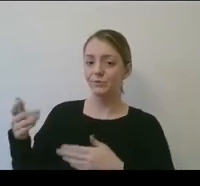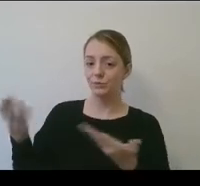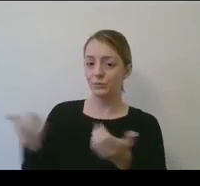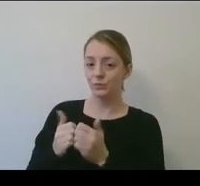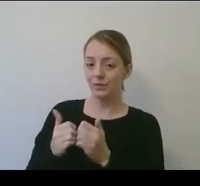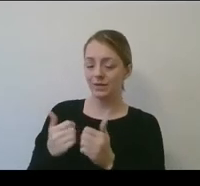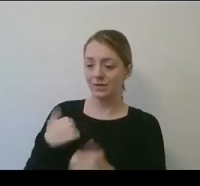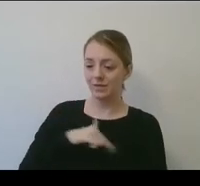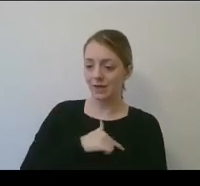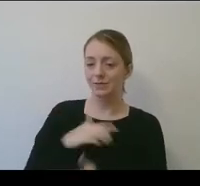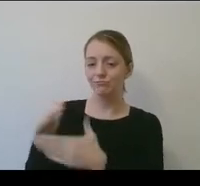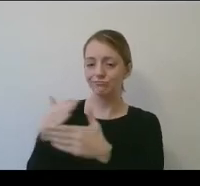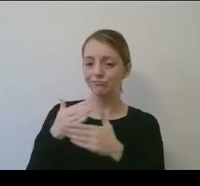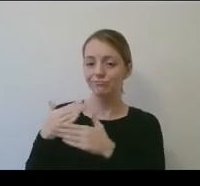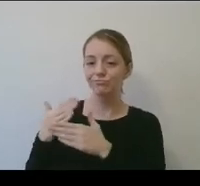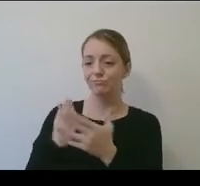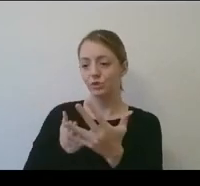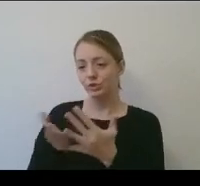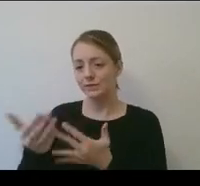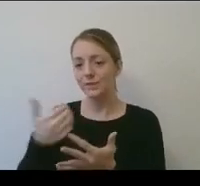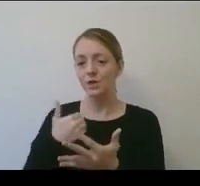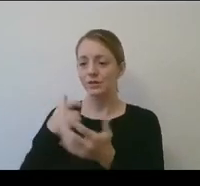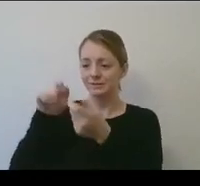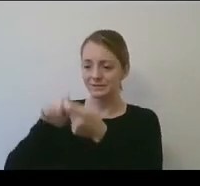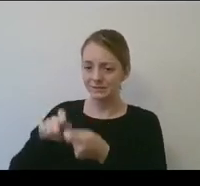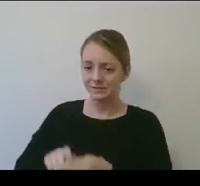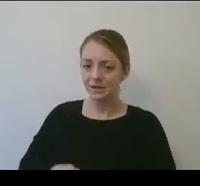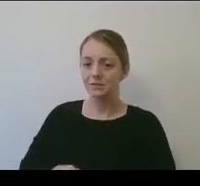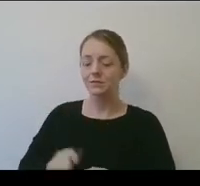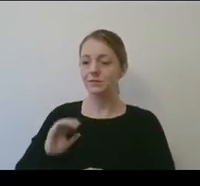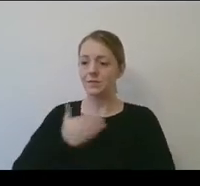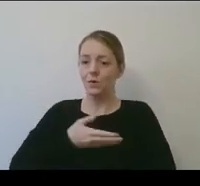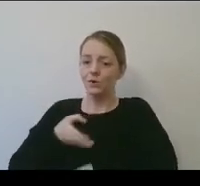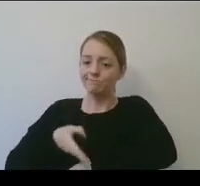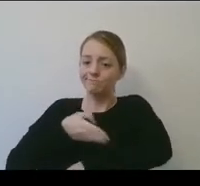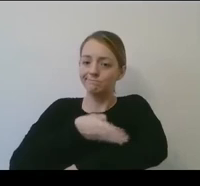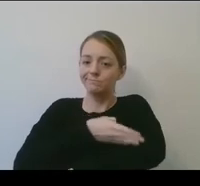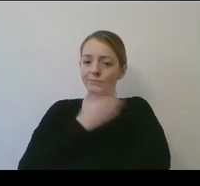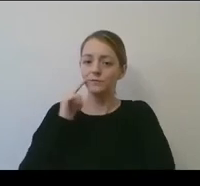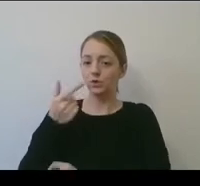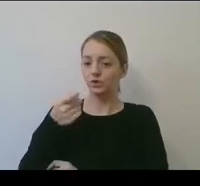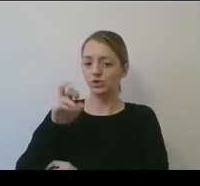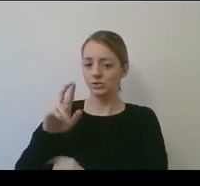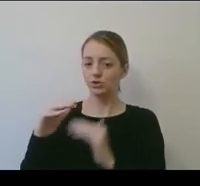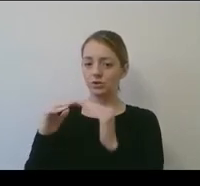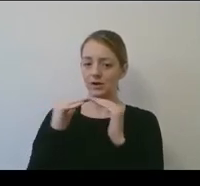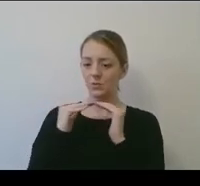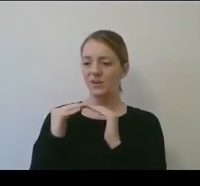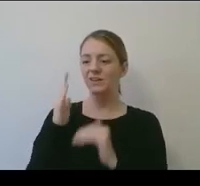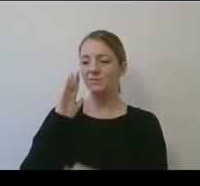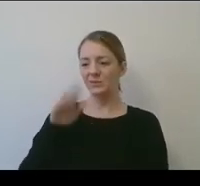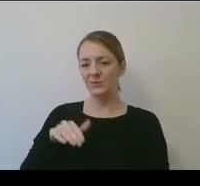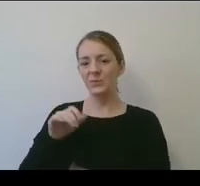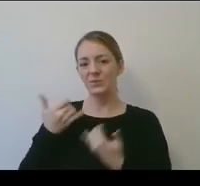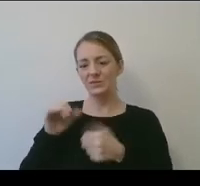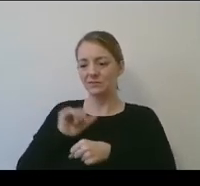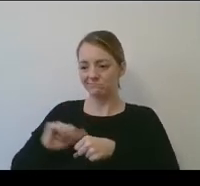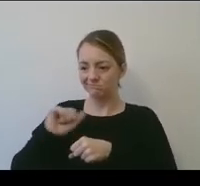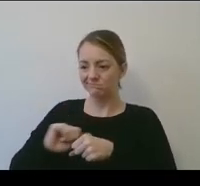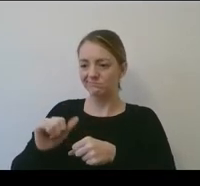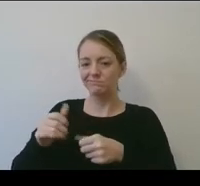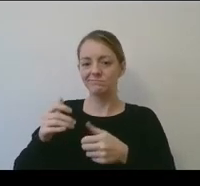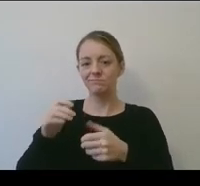transparent and detailed way progress that is being made towards gender equity. We know there's a lot of work in progress. We know there's a lot left to do,